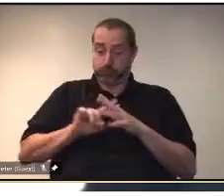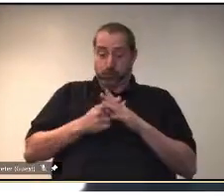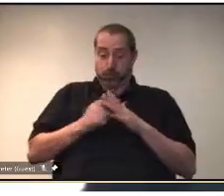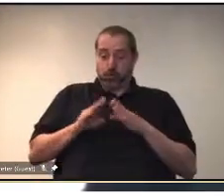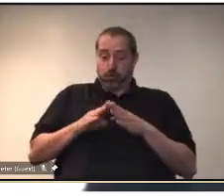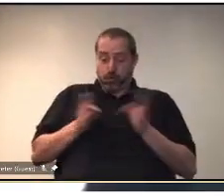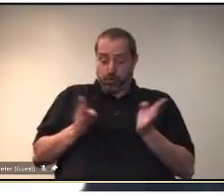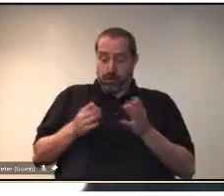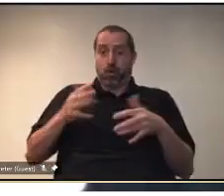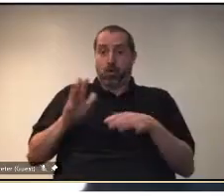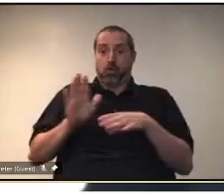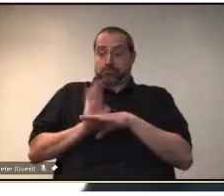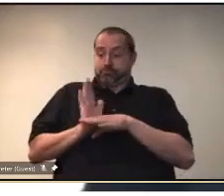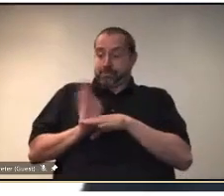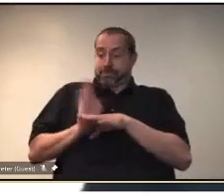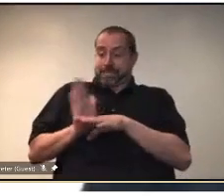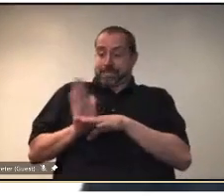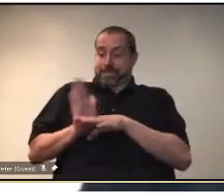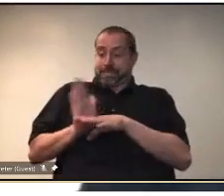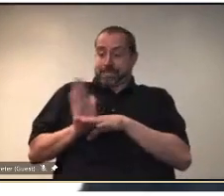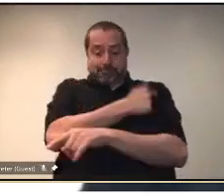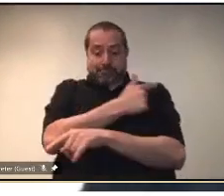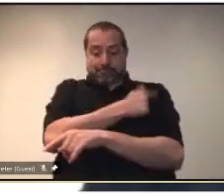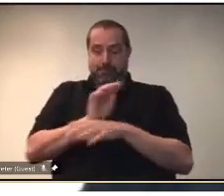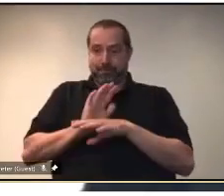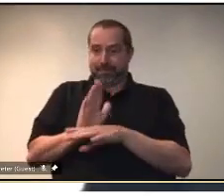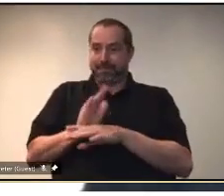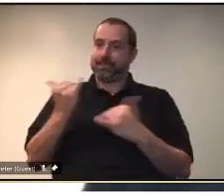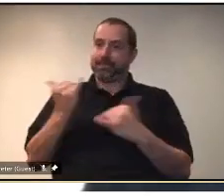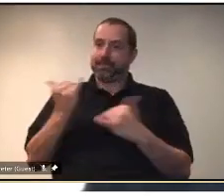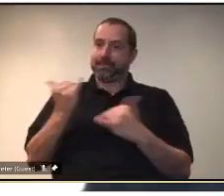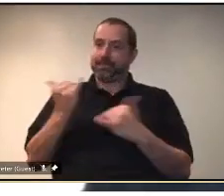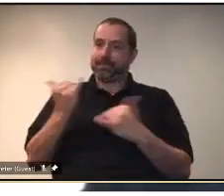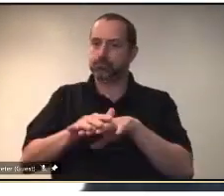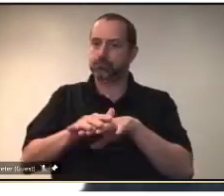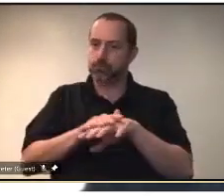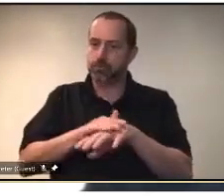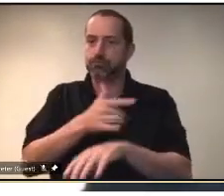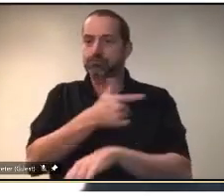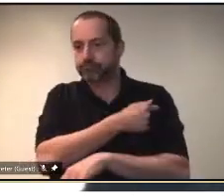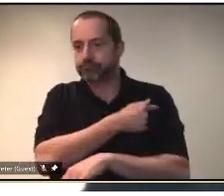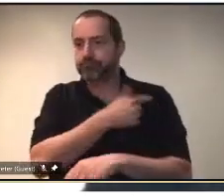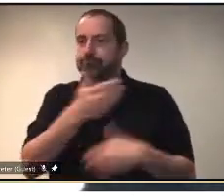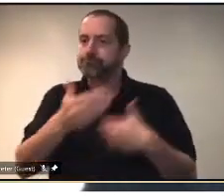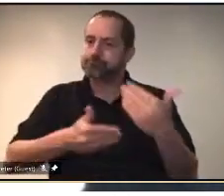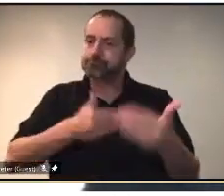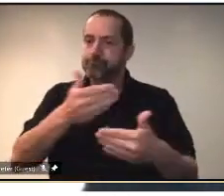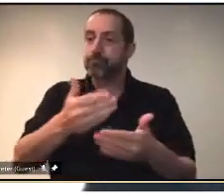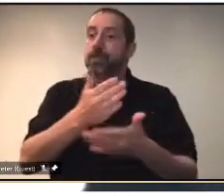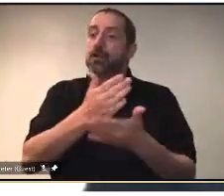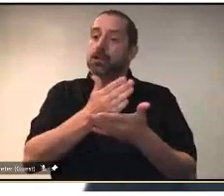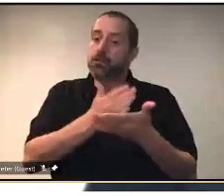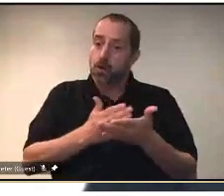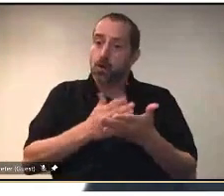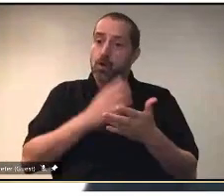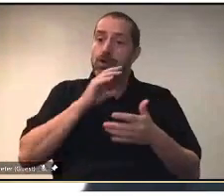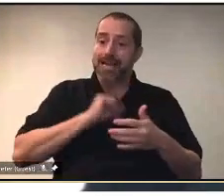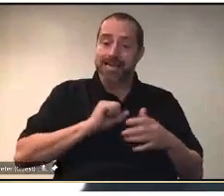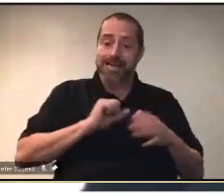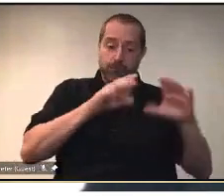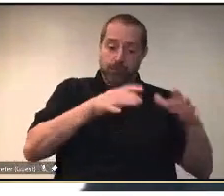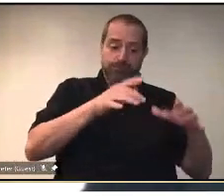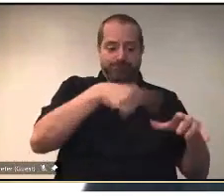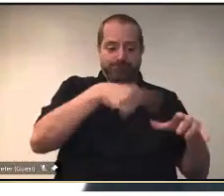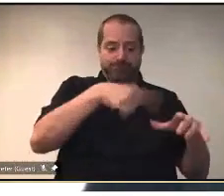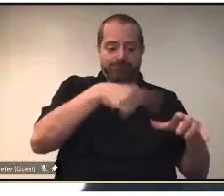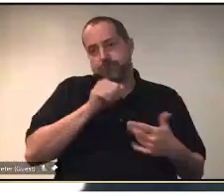age groups just because they may not be seeing the immediate impact on themselves on this. But what they are failing